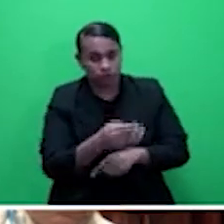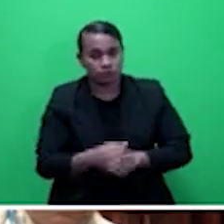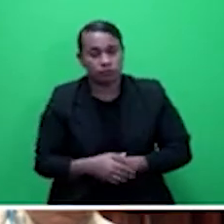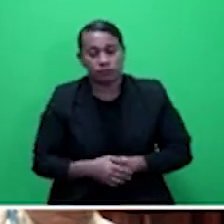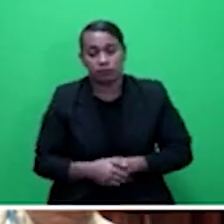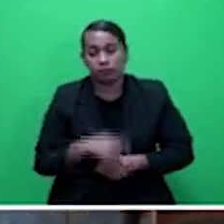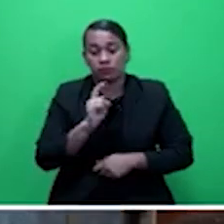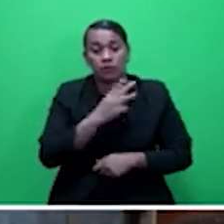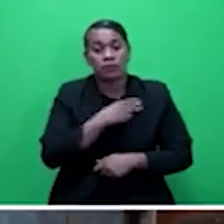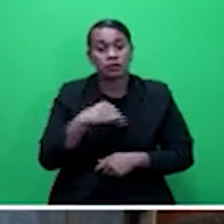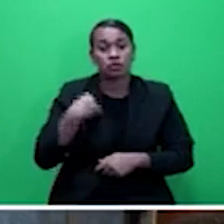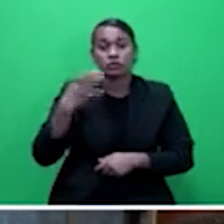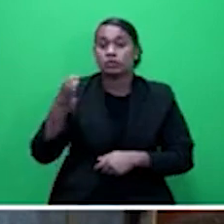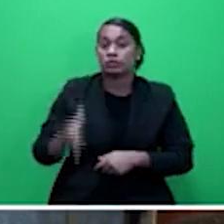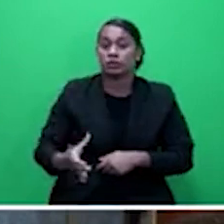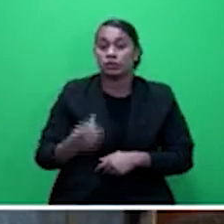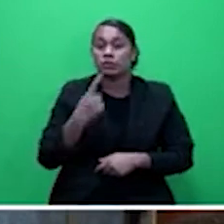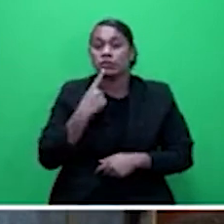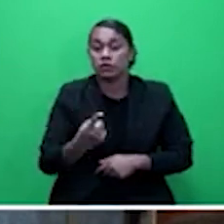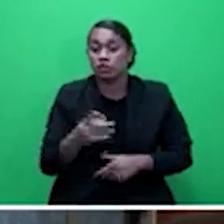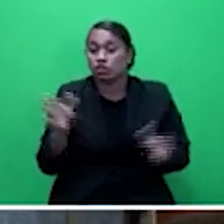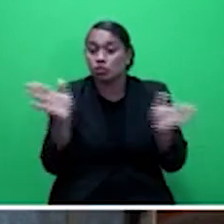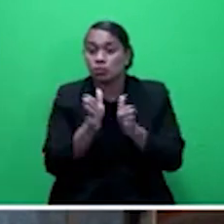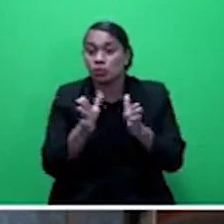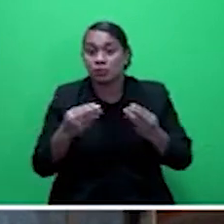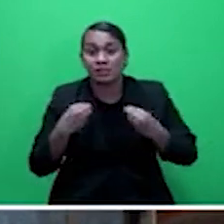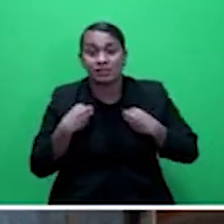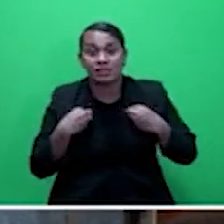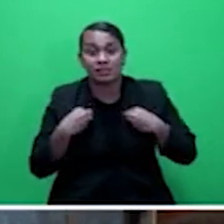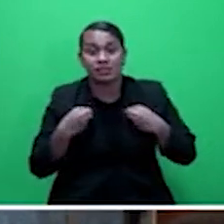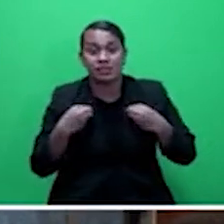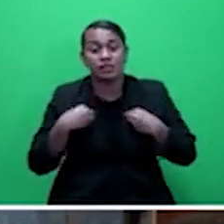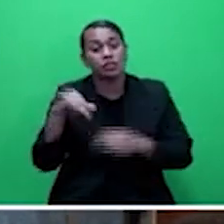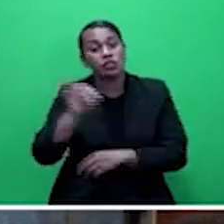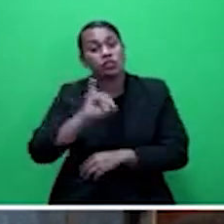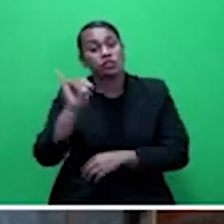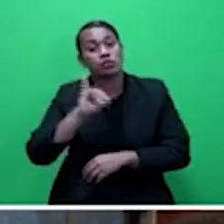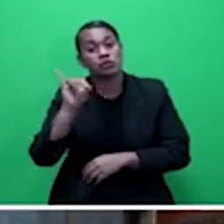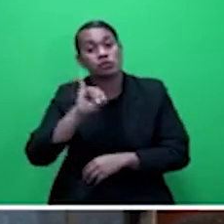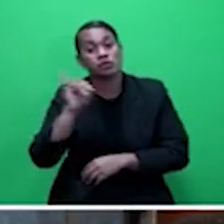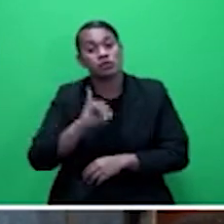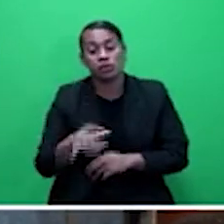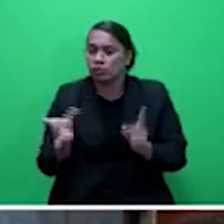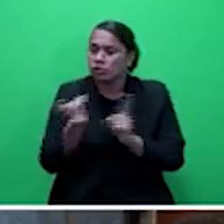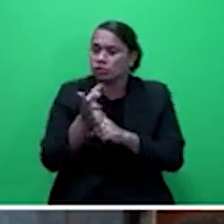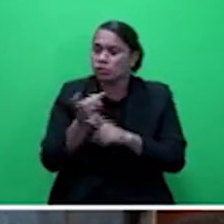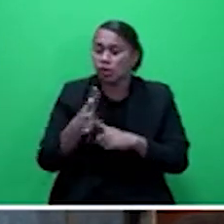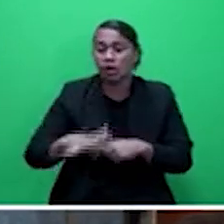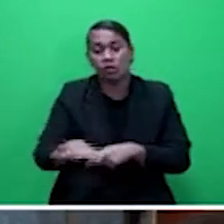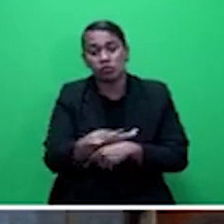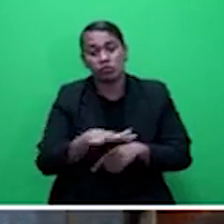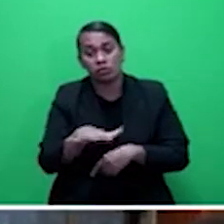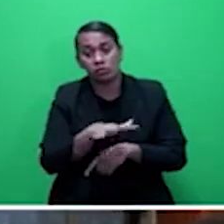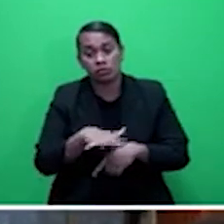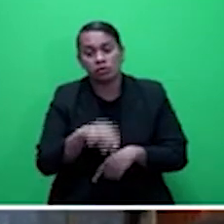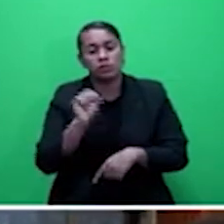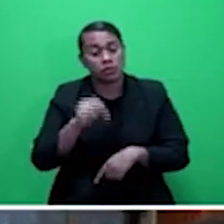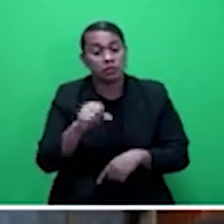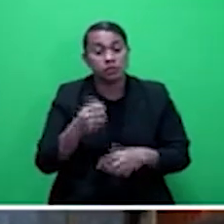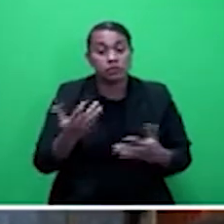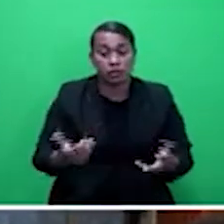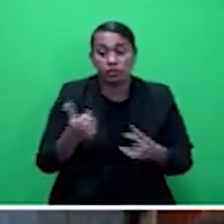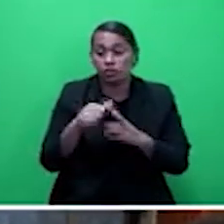SMEs, insurance is a critical area. It's also raised by the various